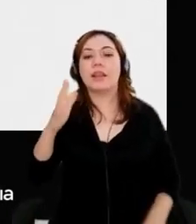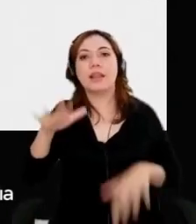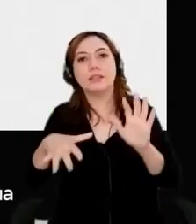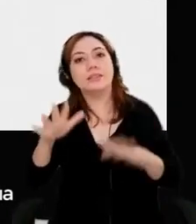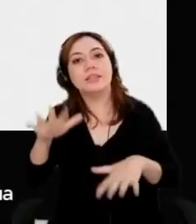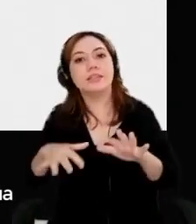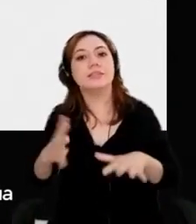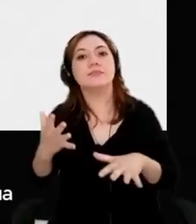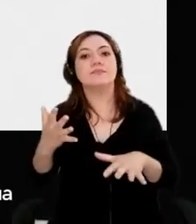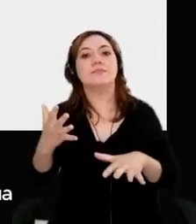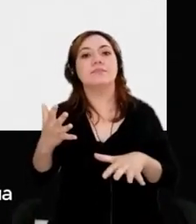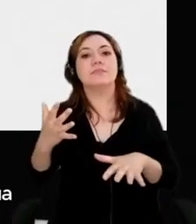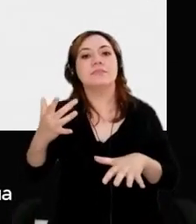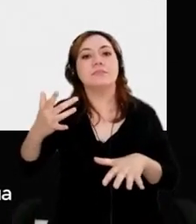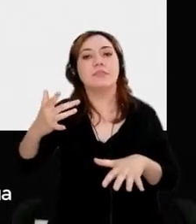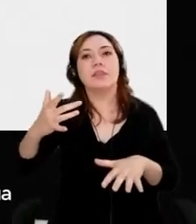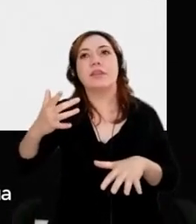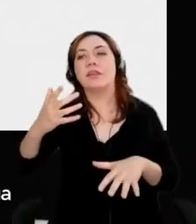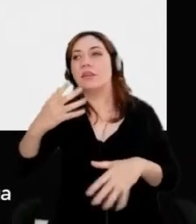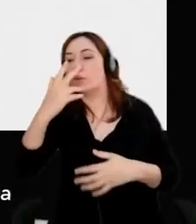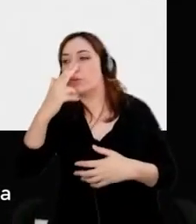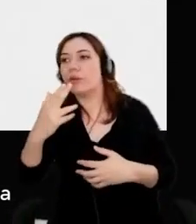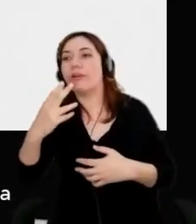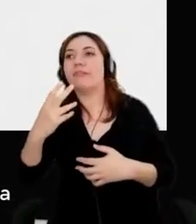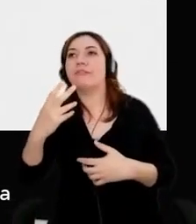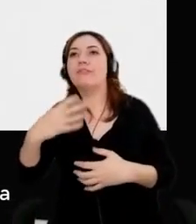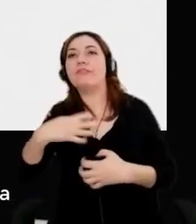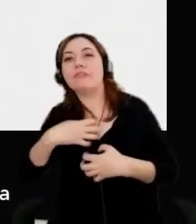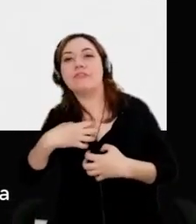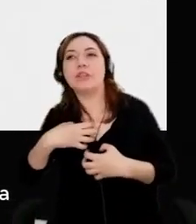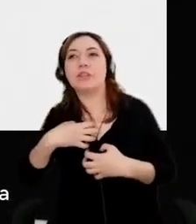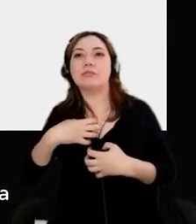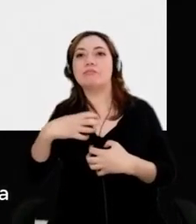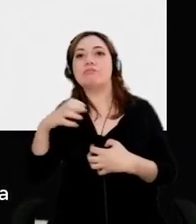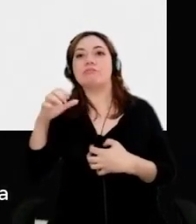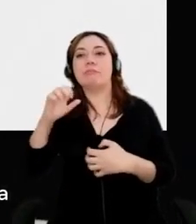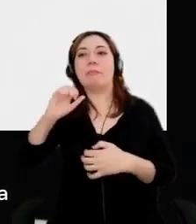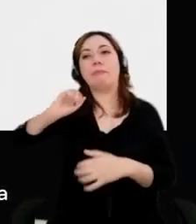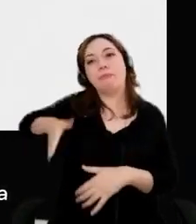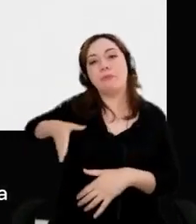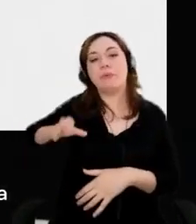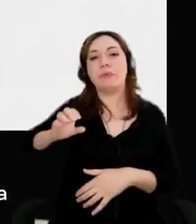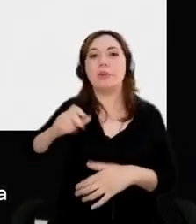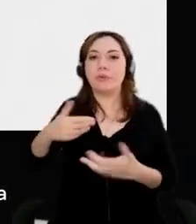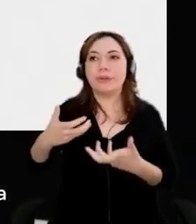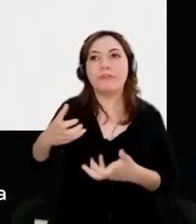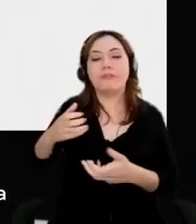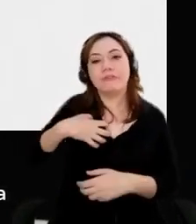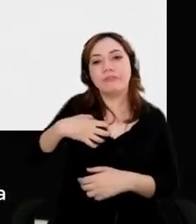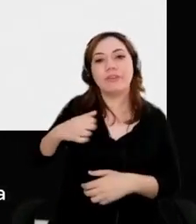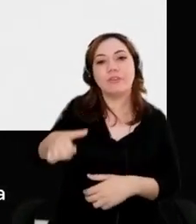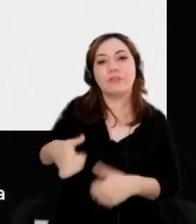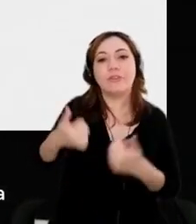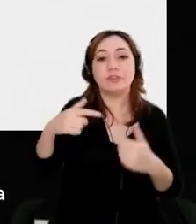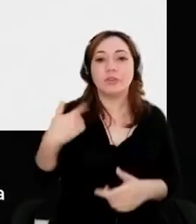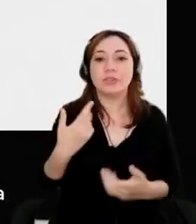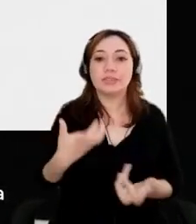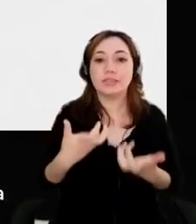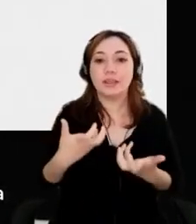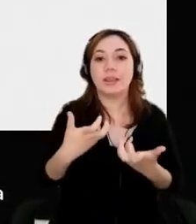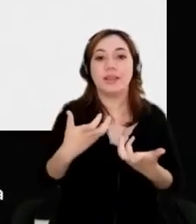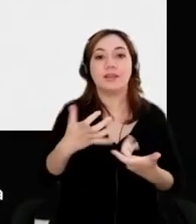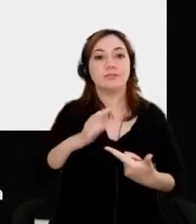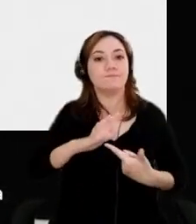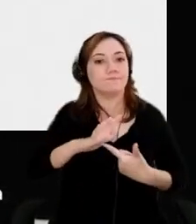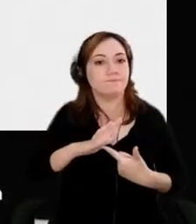We don't really want to fail often and fail fast, but we want to show off something that may not be great, that may be a start.